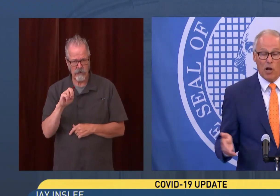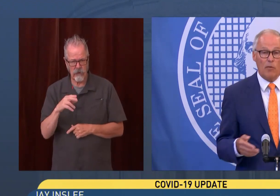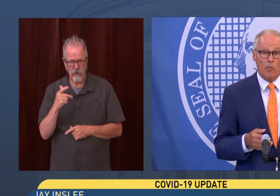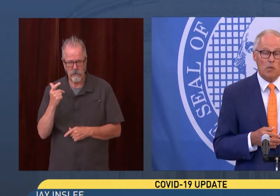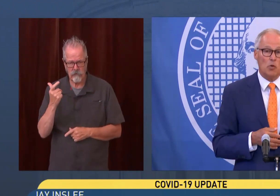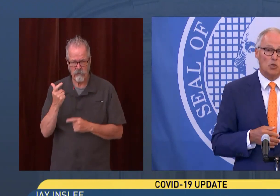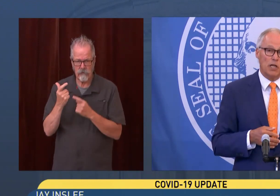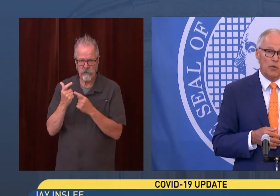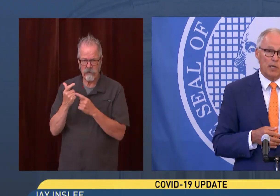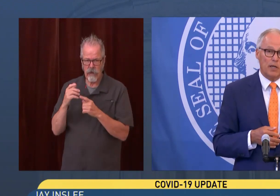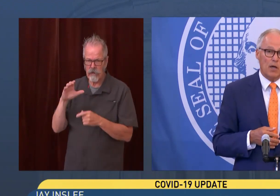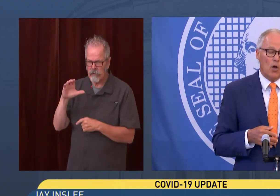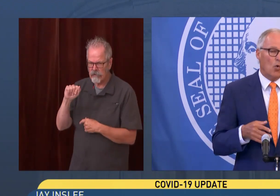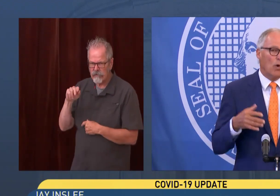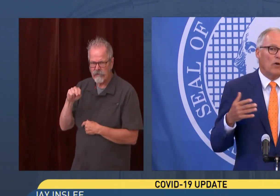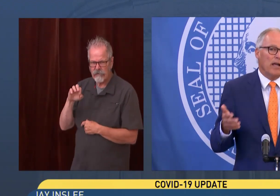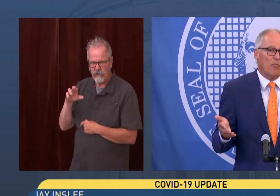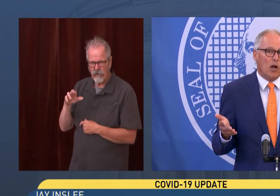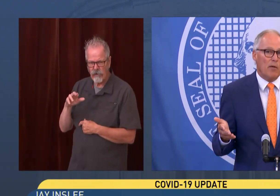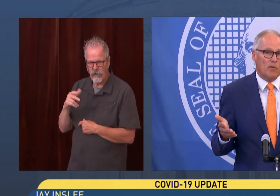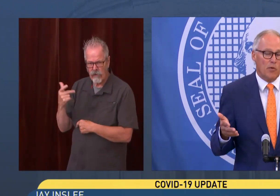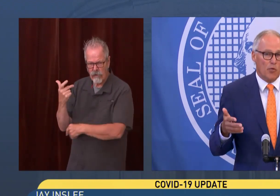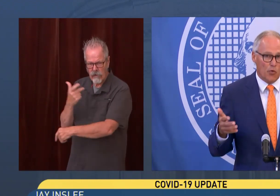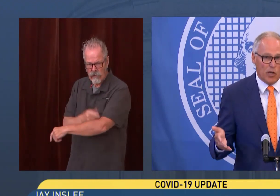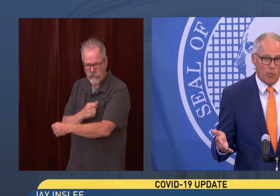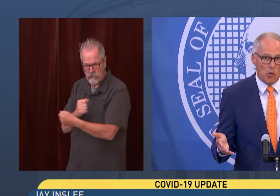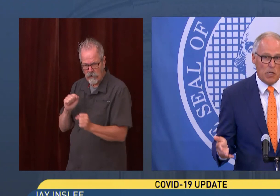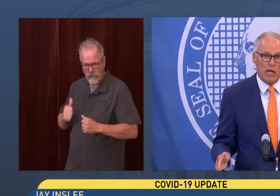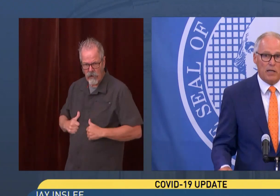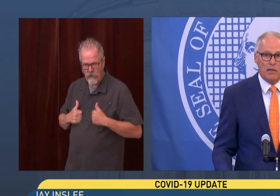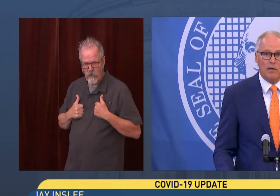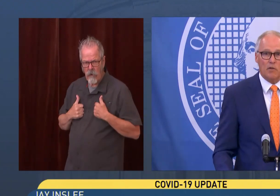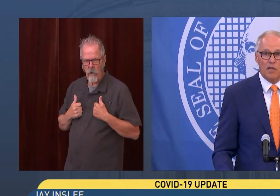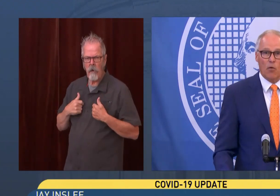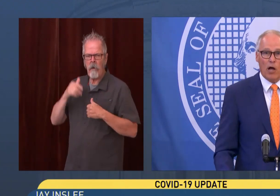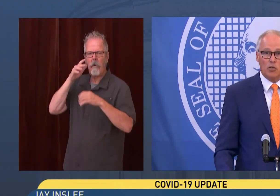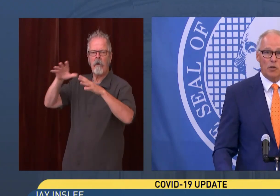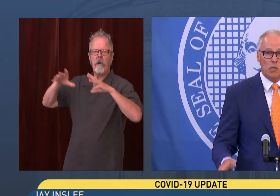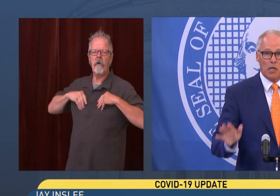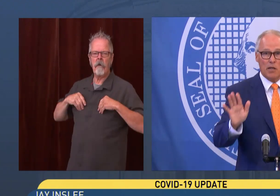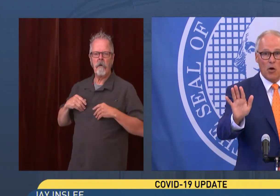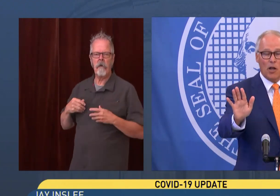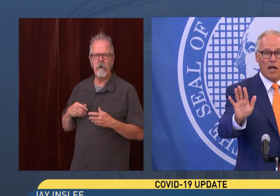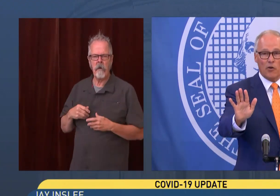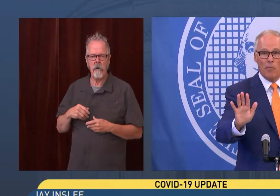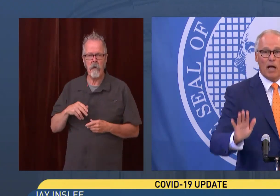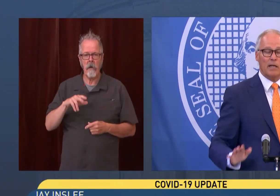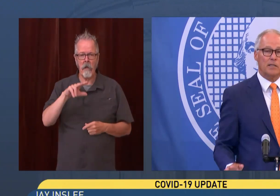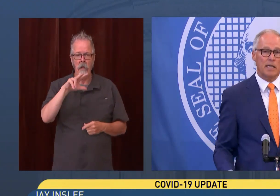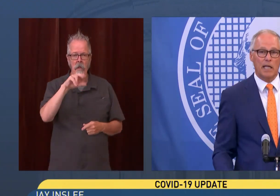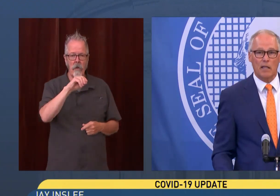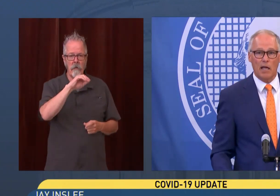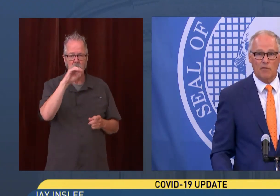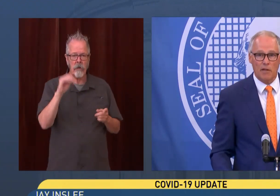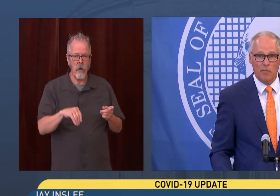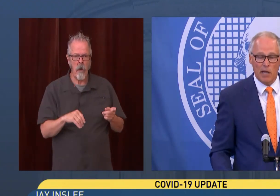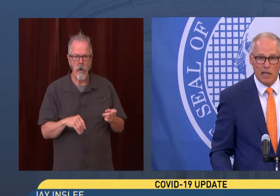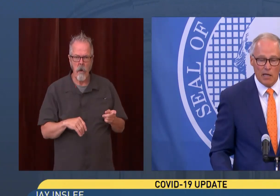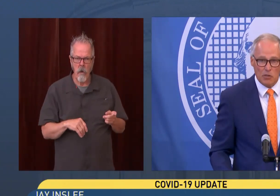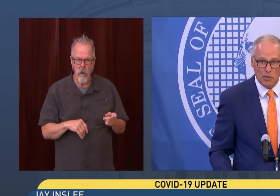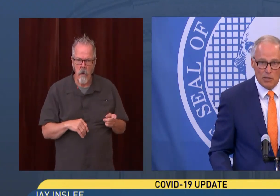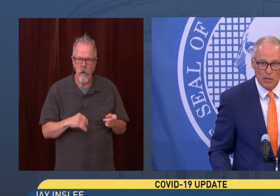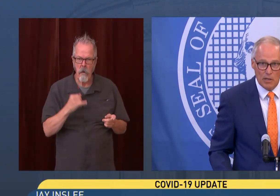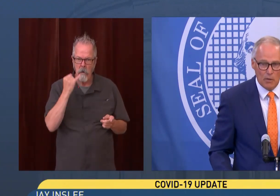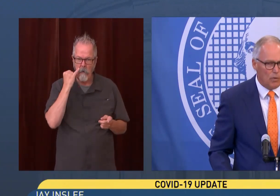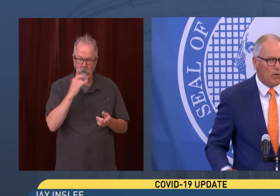grave problem associated with it. We don't have problems with 30% of the state of Washington saying, no, doctor, I'm not going to take that life saving